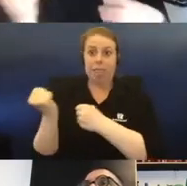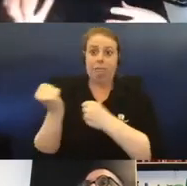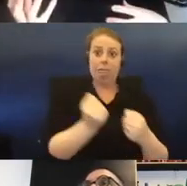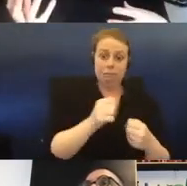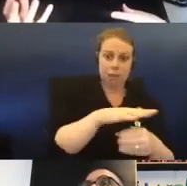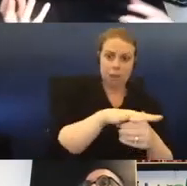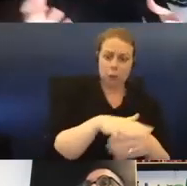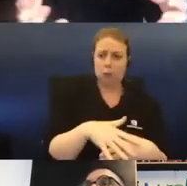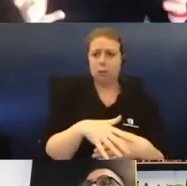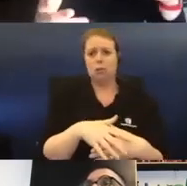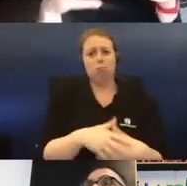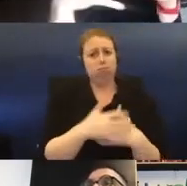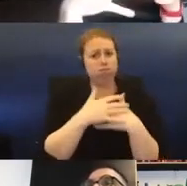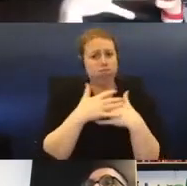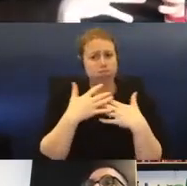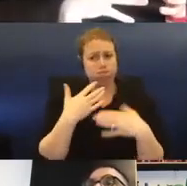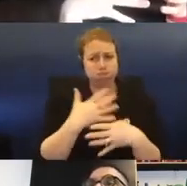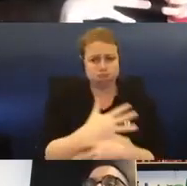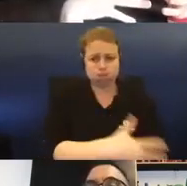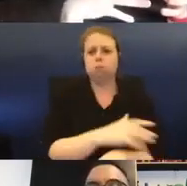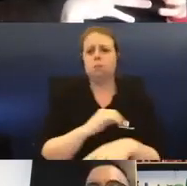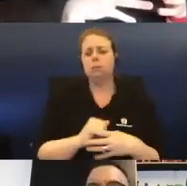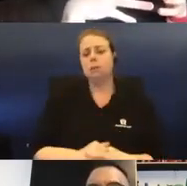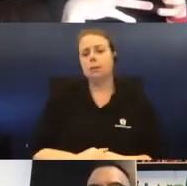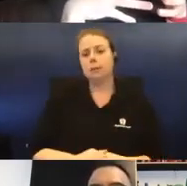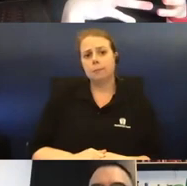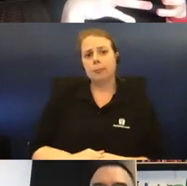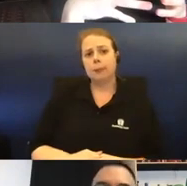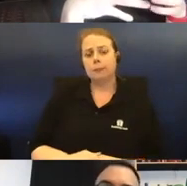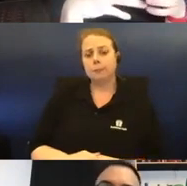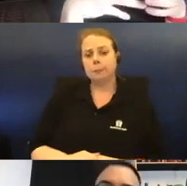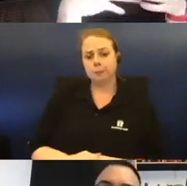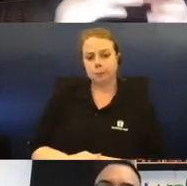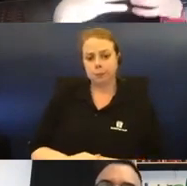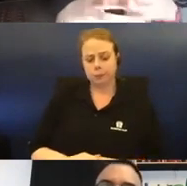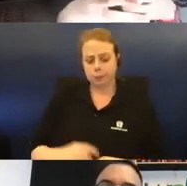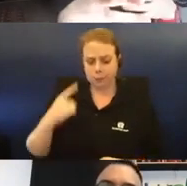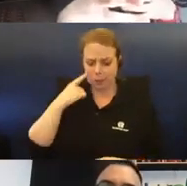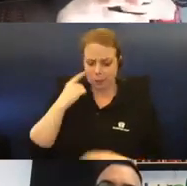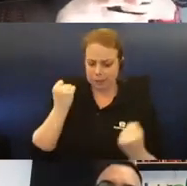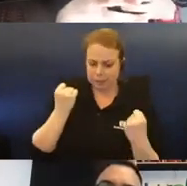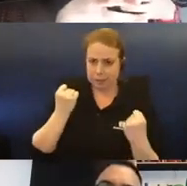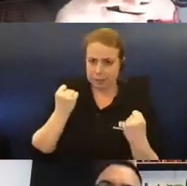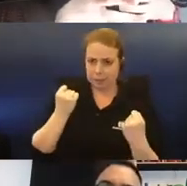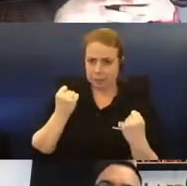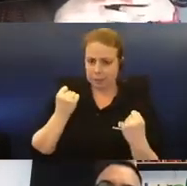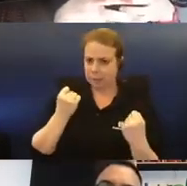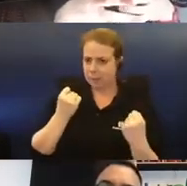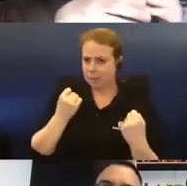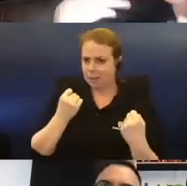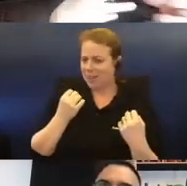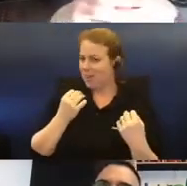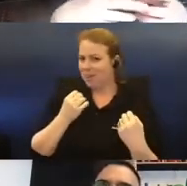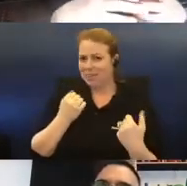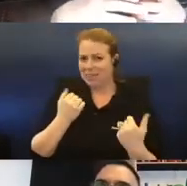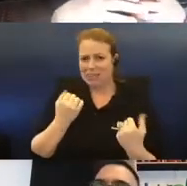incredible feat. And I don't think I had the love for this archive, even though they were